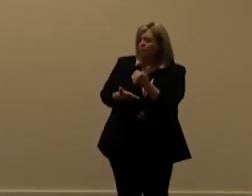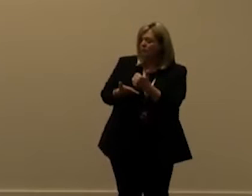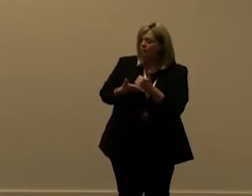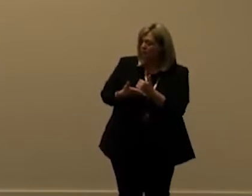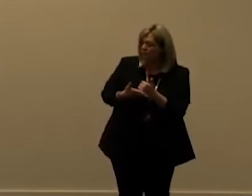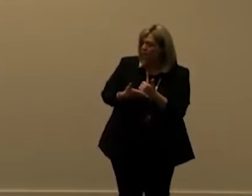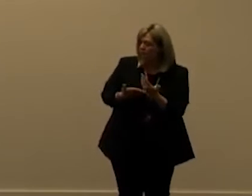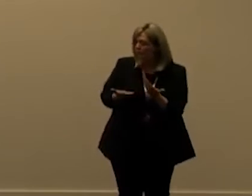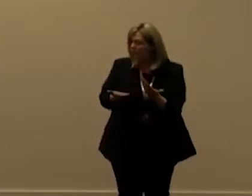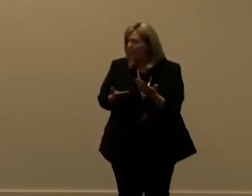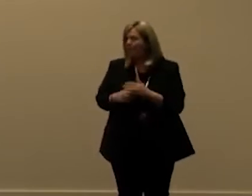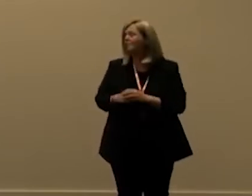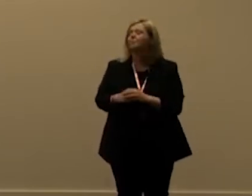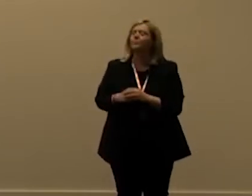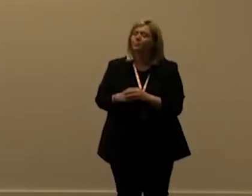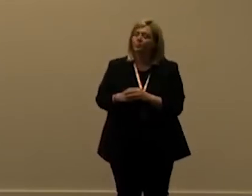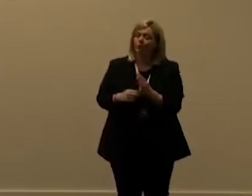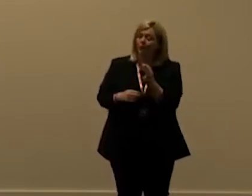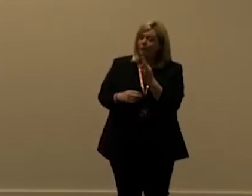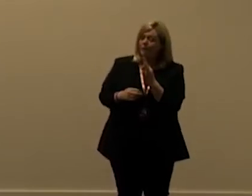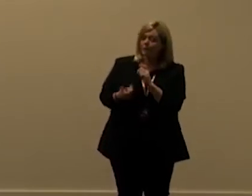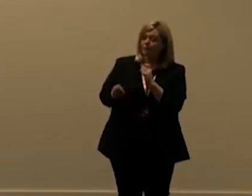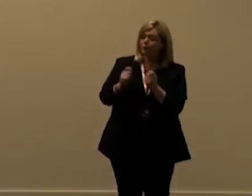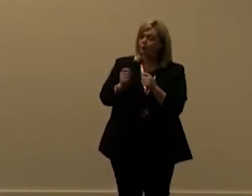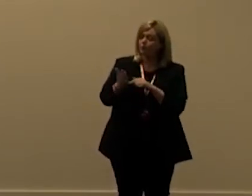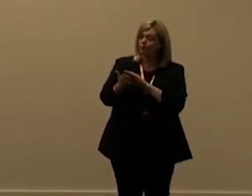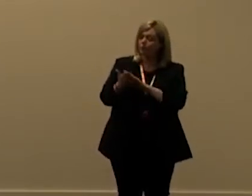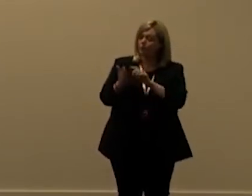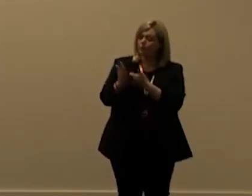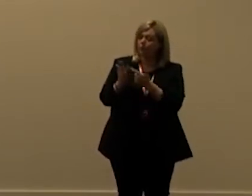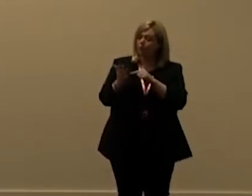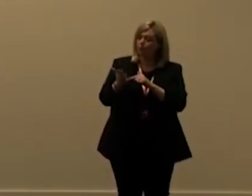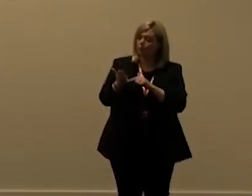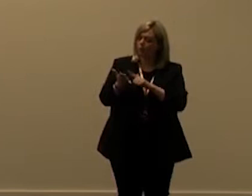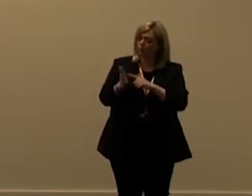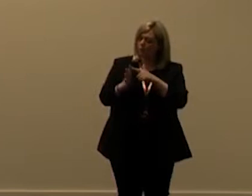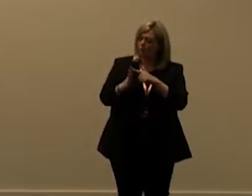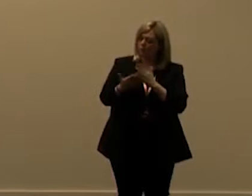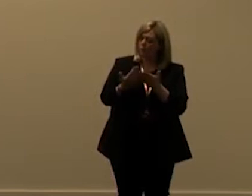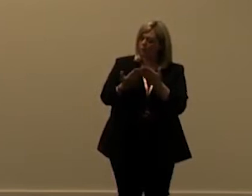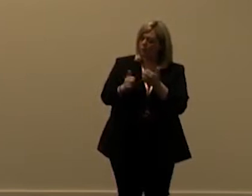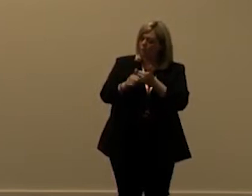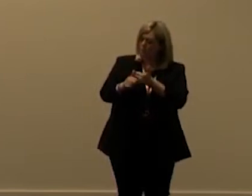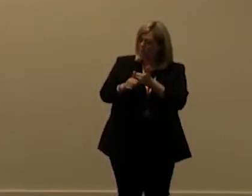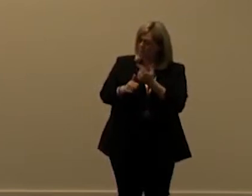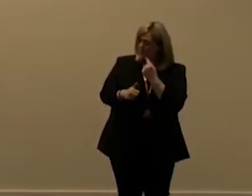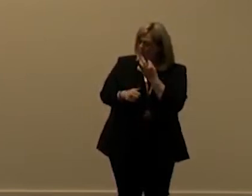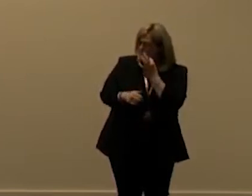migration you can ask them to relax the throttles uh by calling microsoft support um